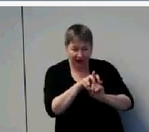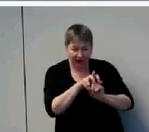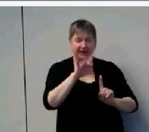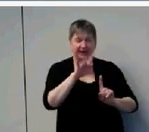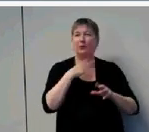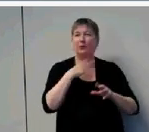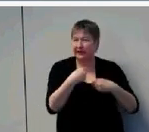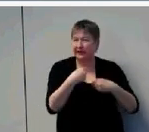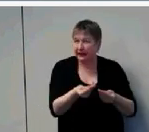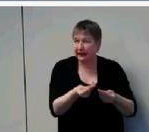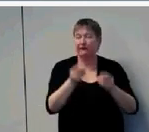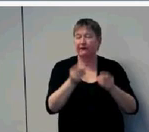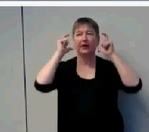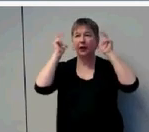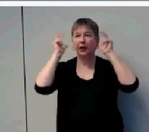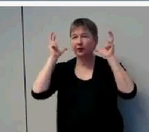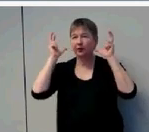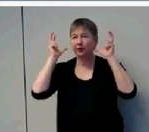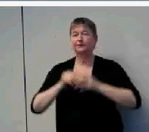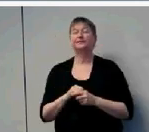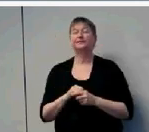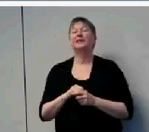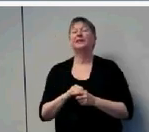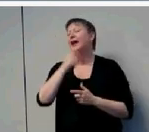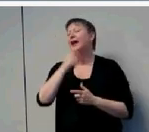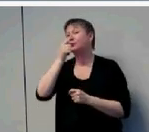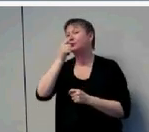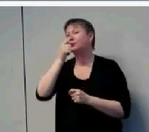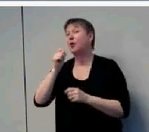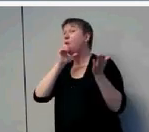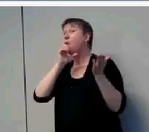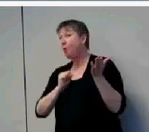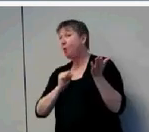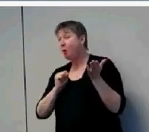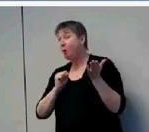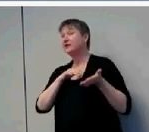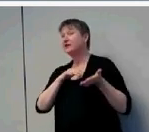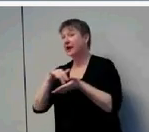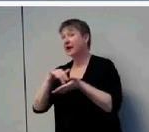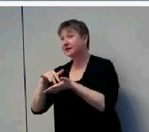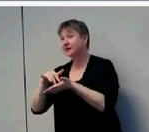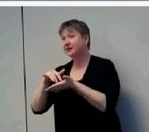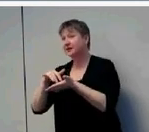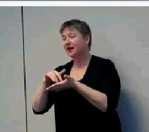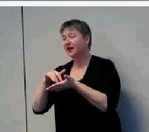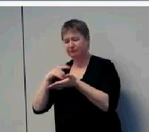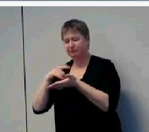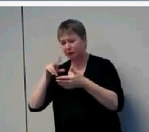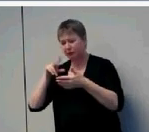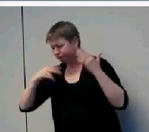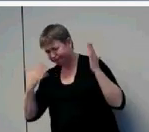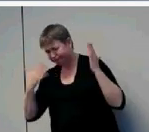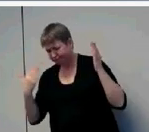really interesting is that most of the older studies didn't even tell us if the children had hearing aids, let alone